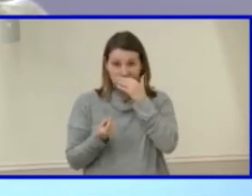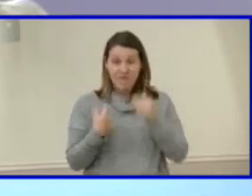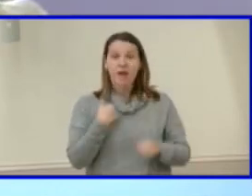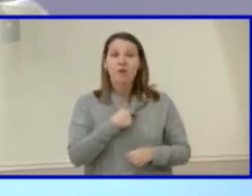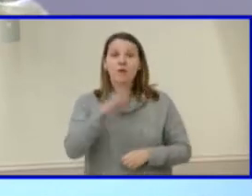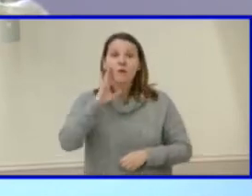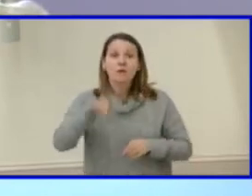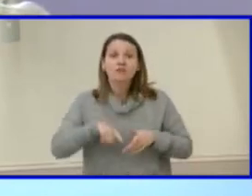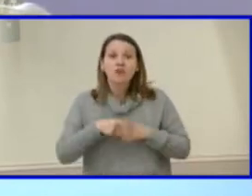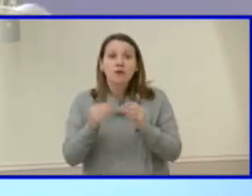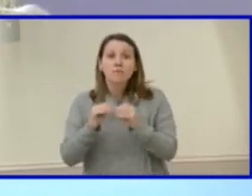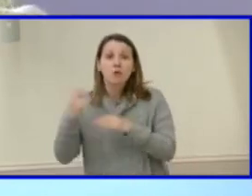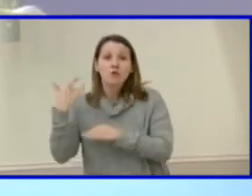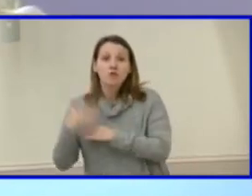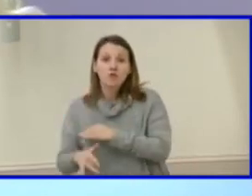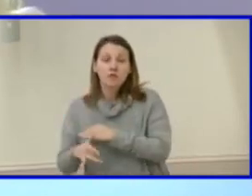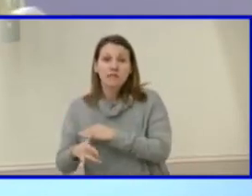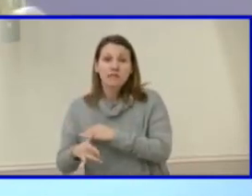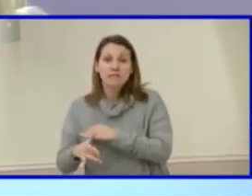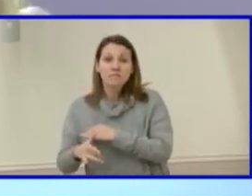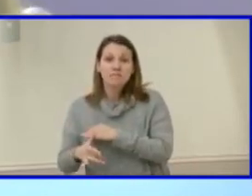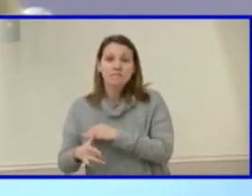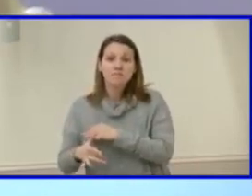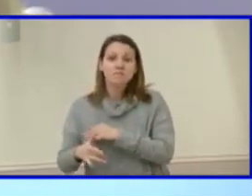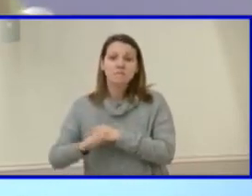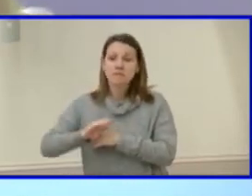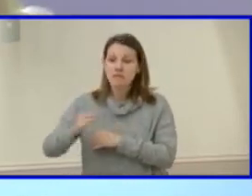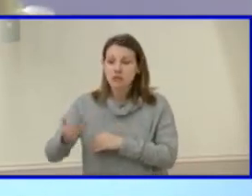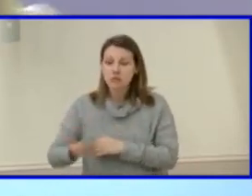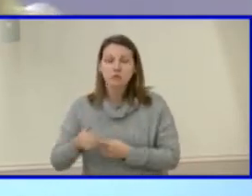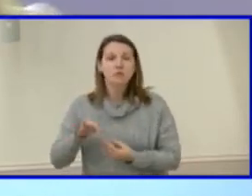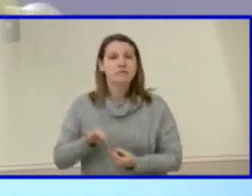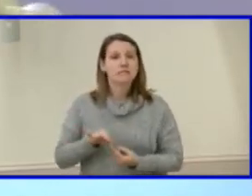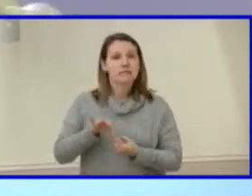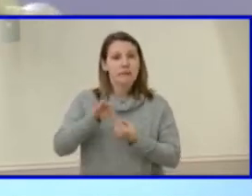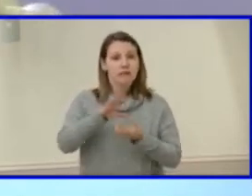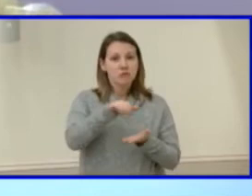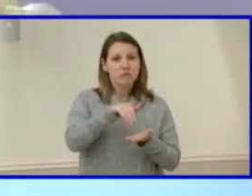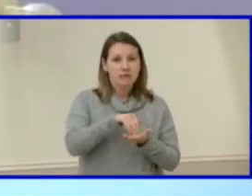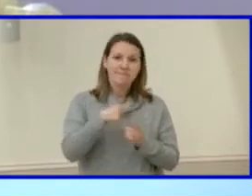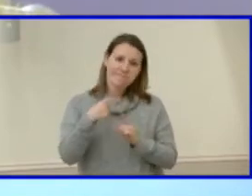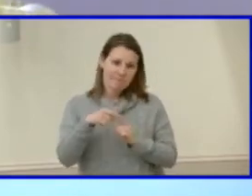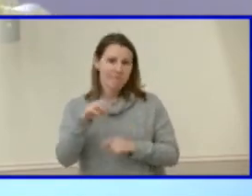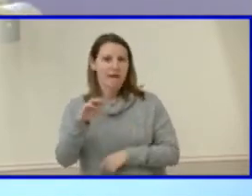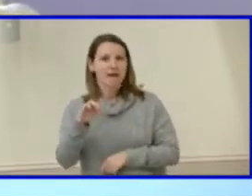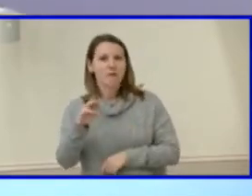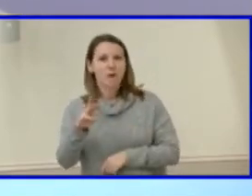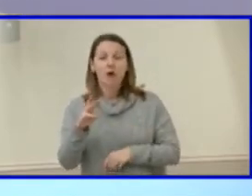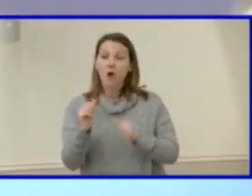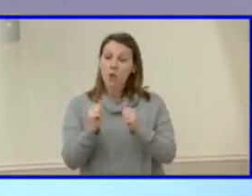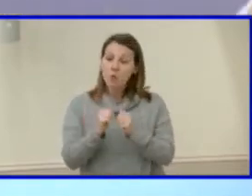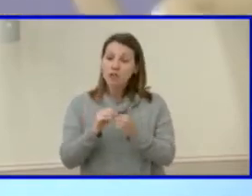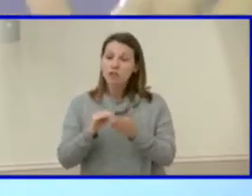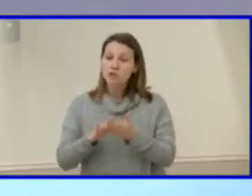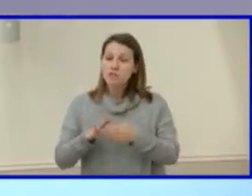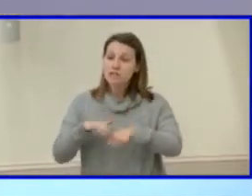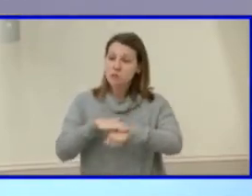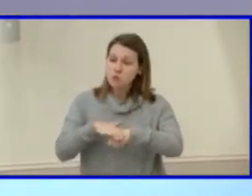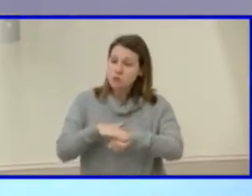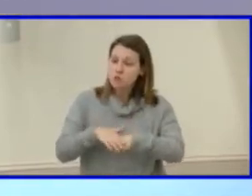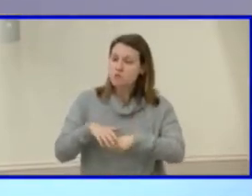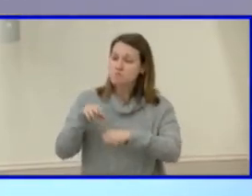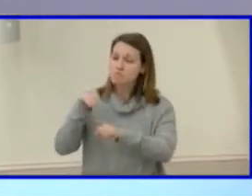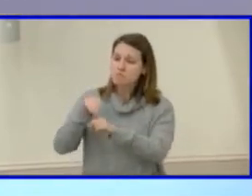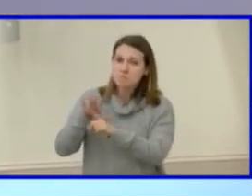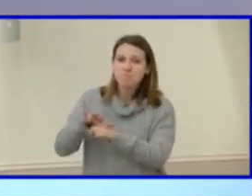in our introduction of our specialty centers and Maggie Walker with our students, you know, by